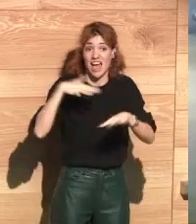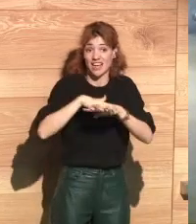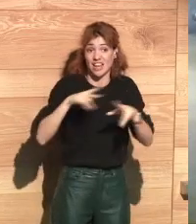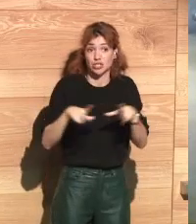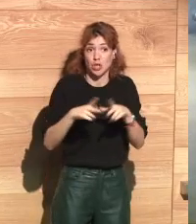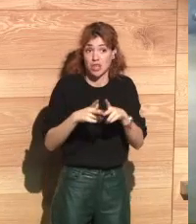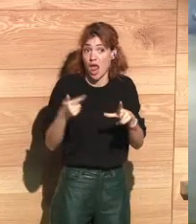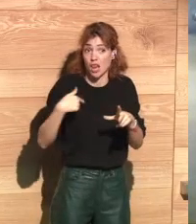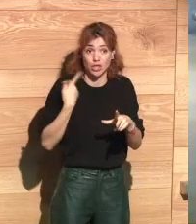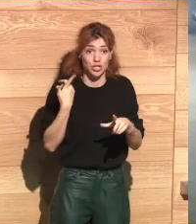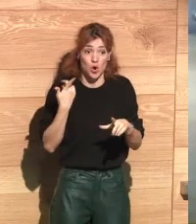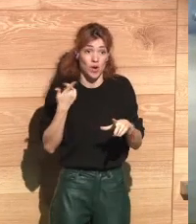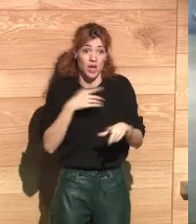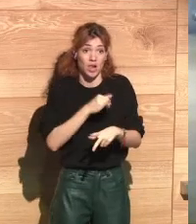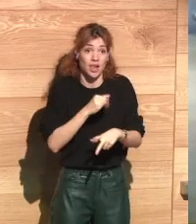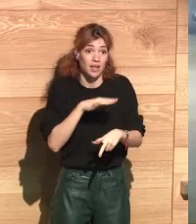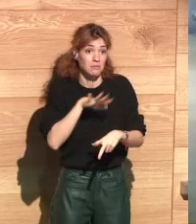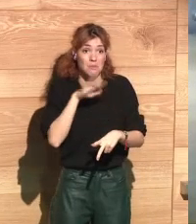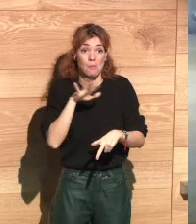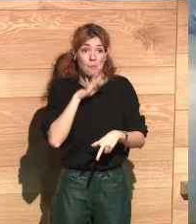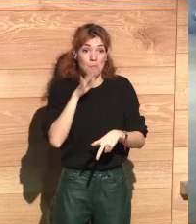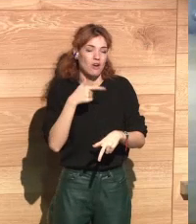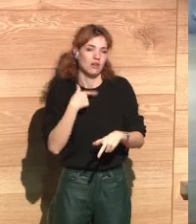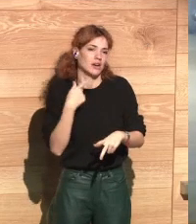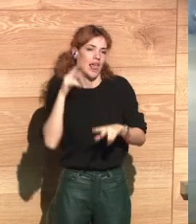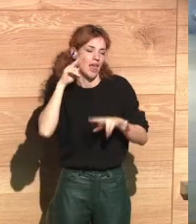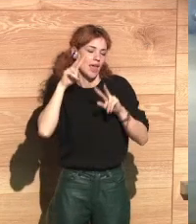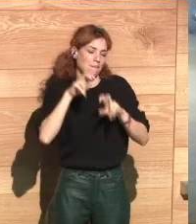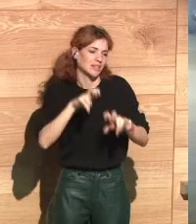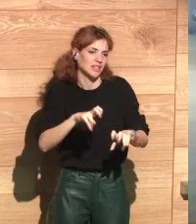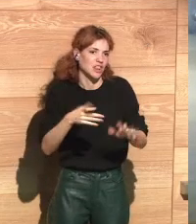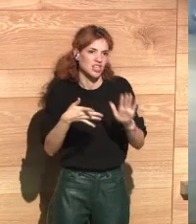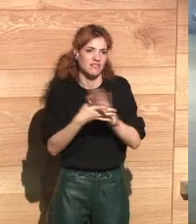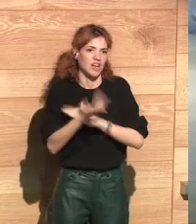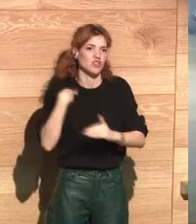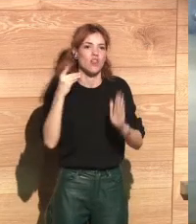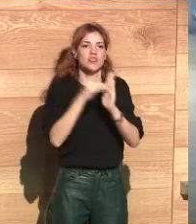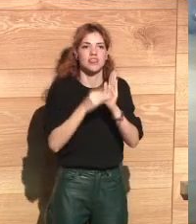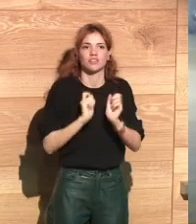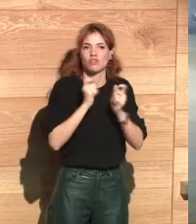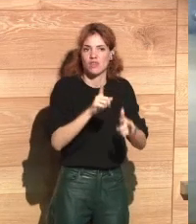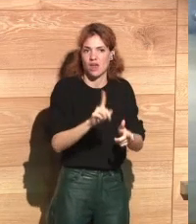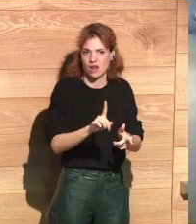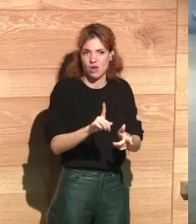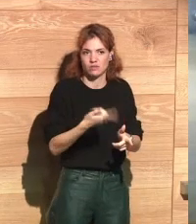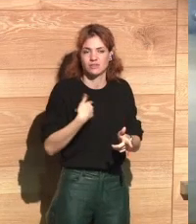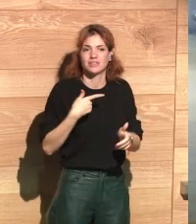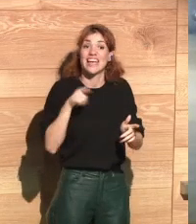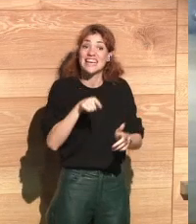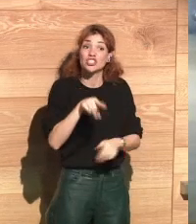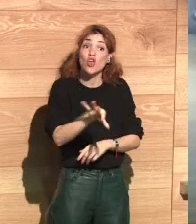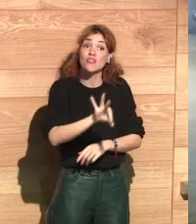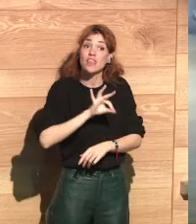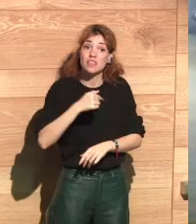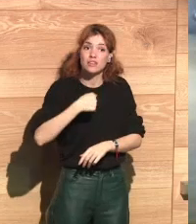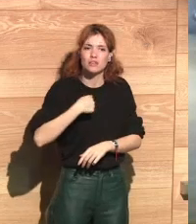is because the environment in which I am present in